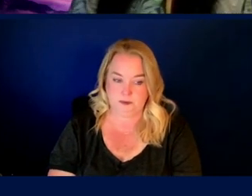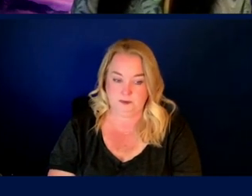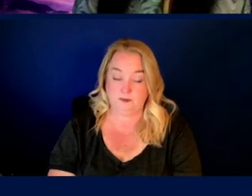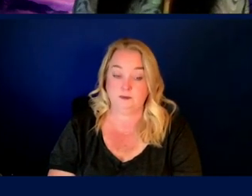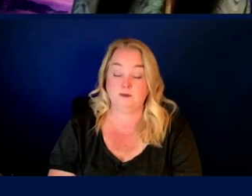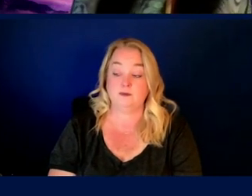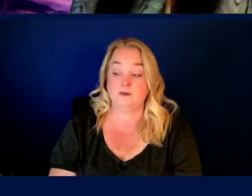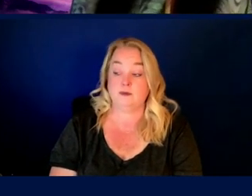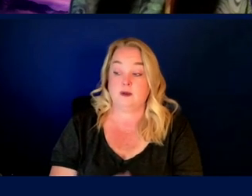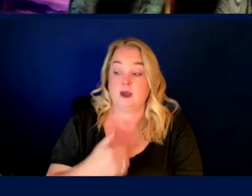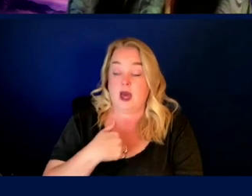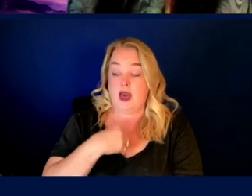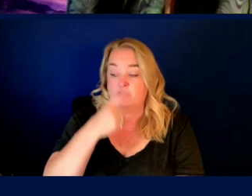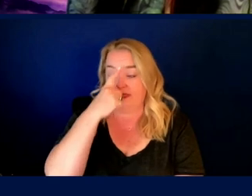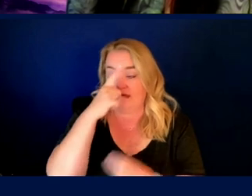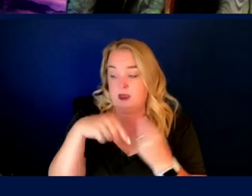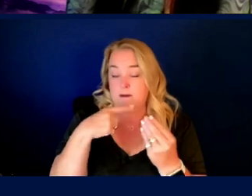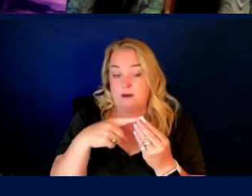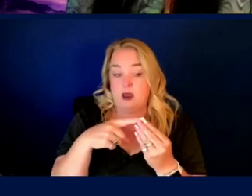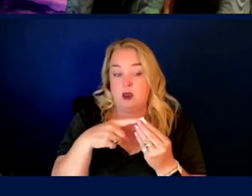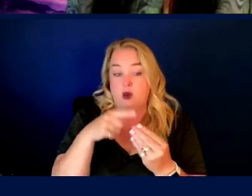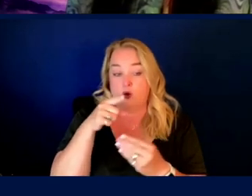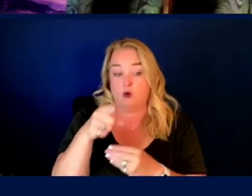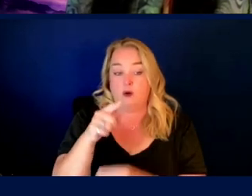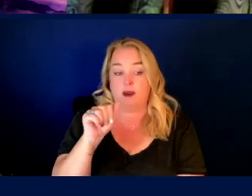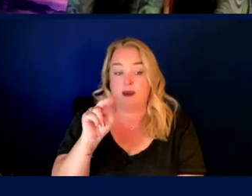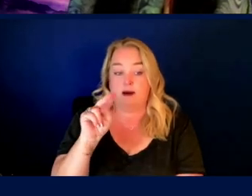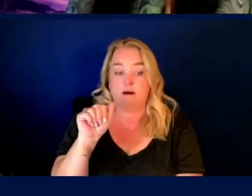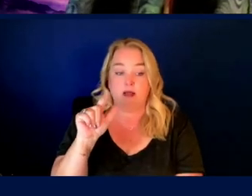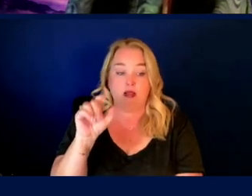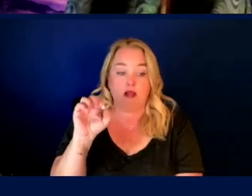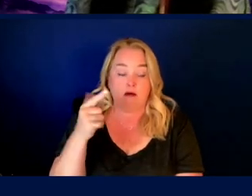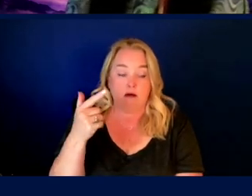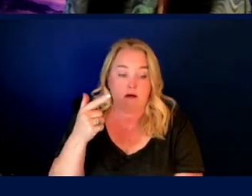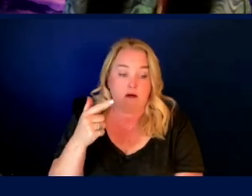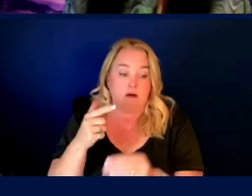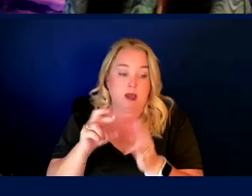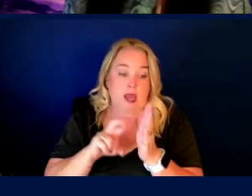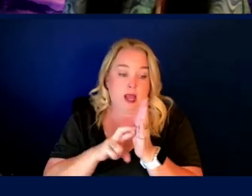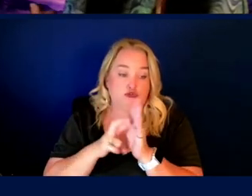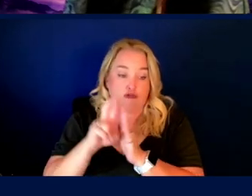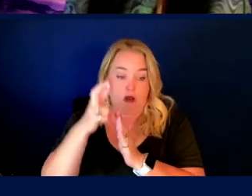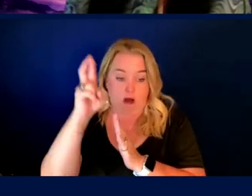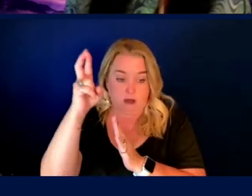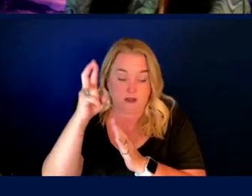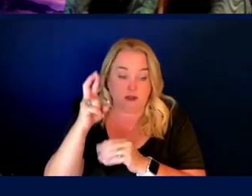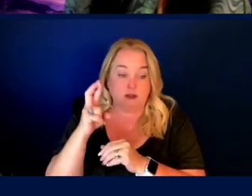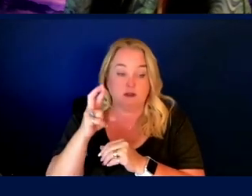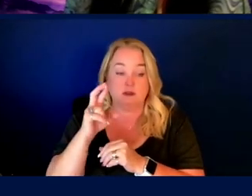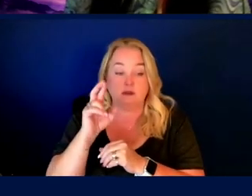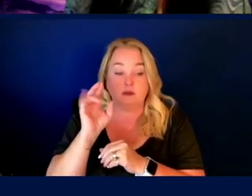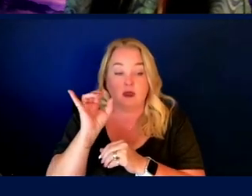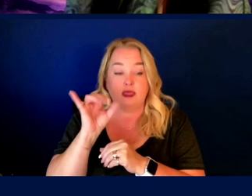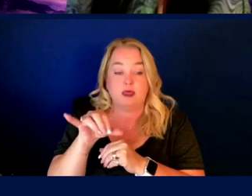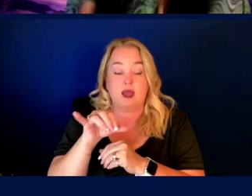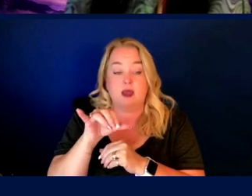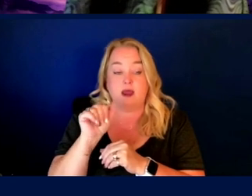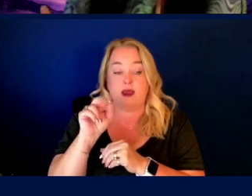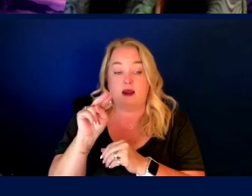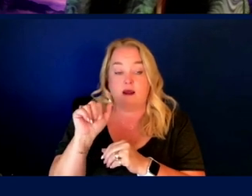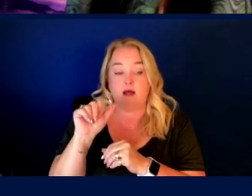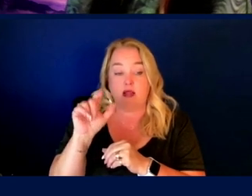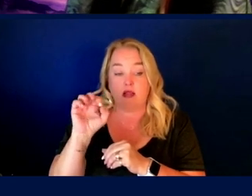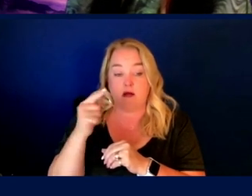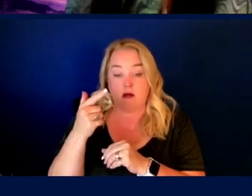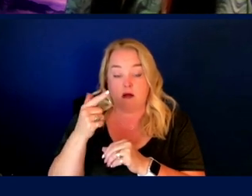Next, I think a lot about analog astronautics as a catalyst. Shana had mentioned simulated missions, uh, otherwise known as analog missions.